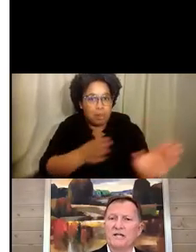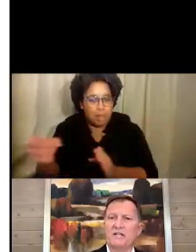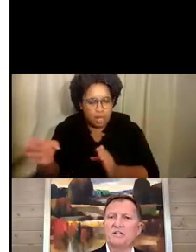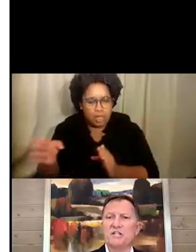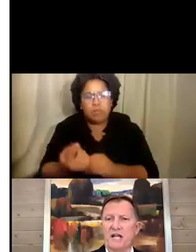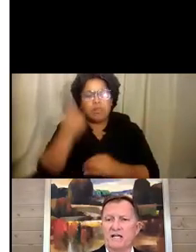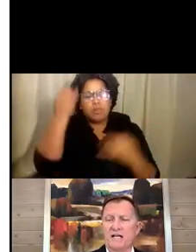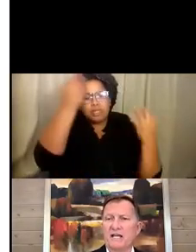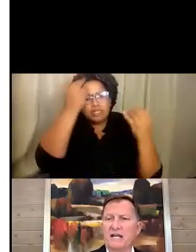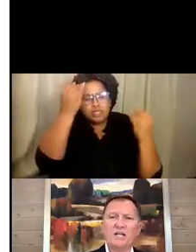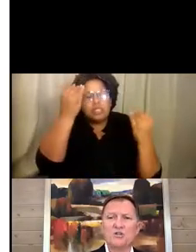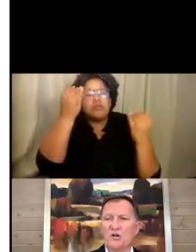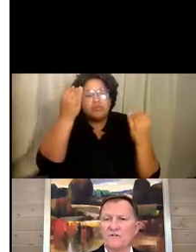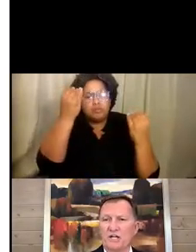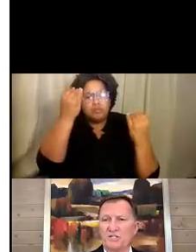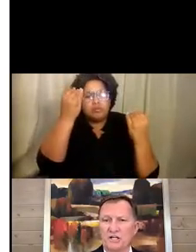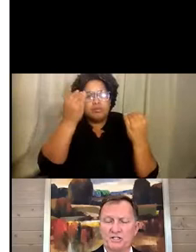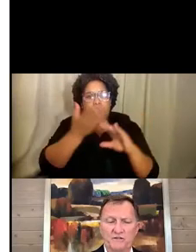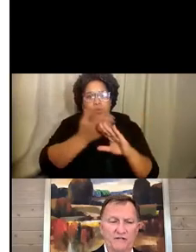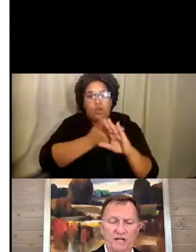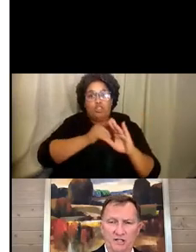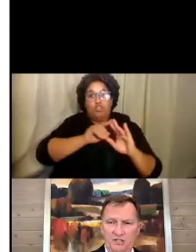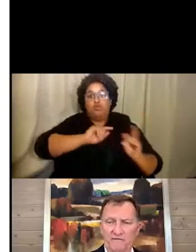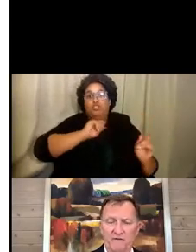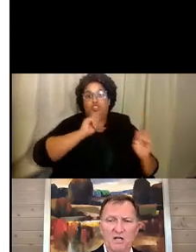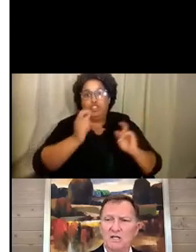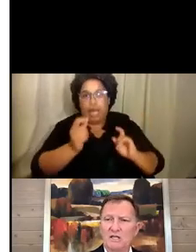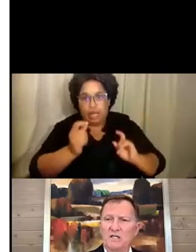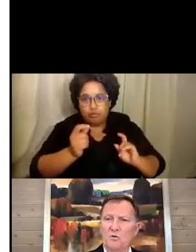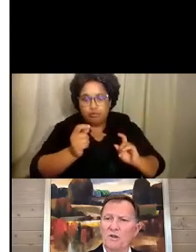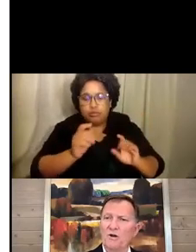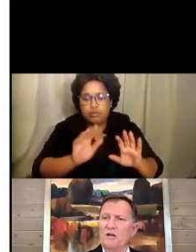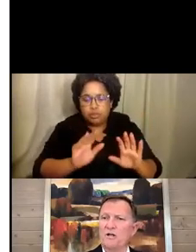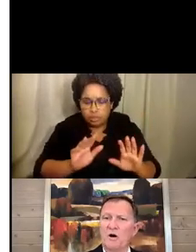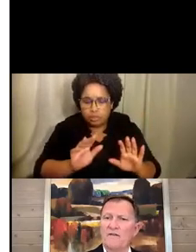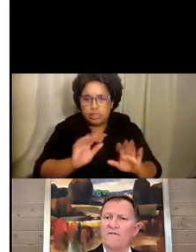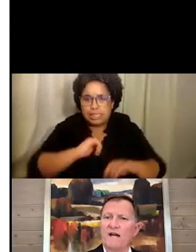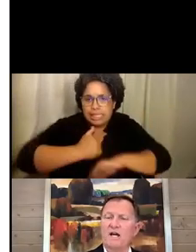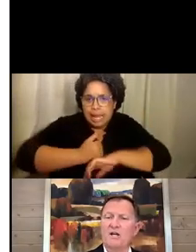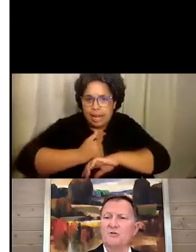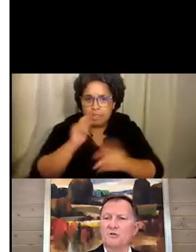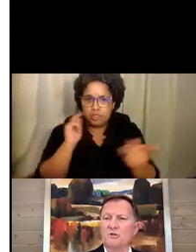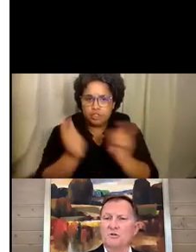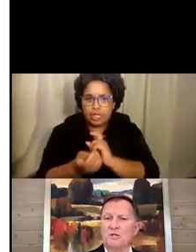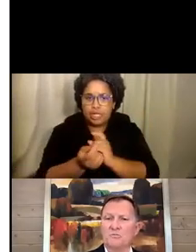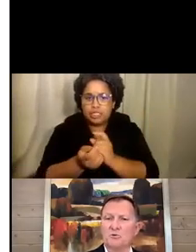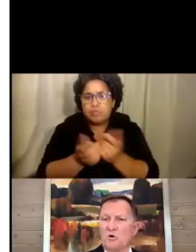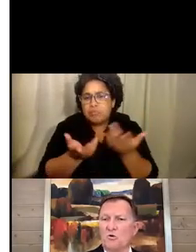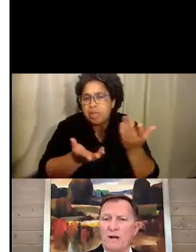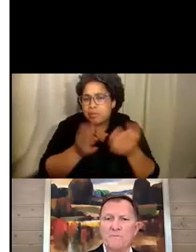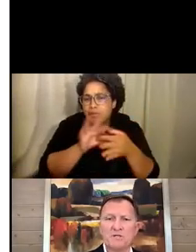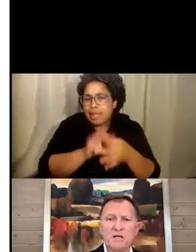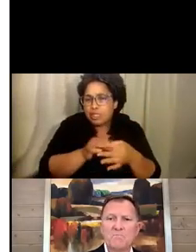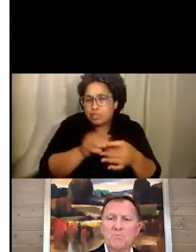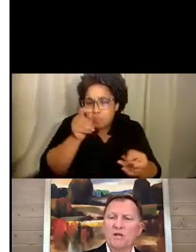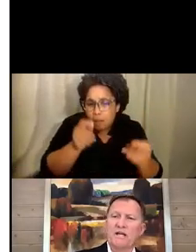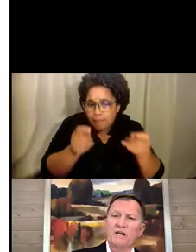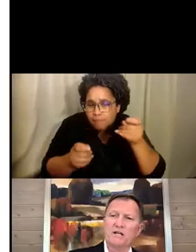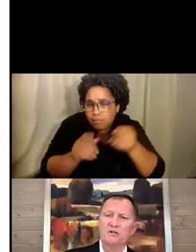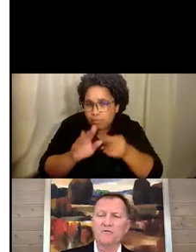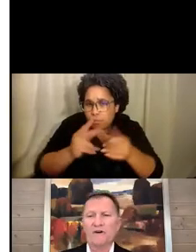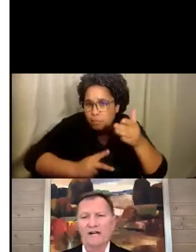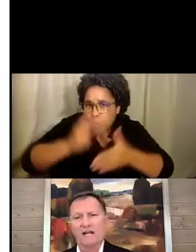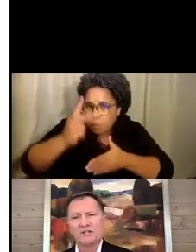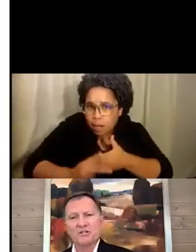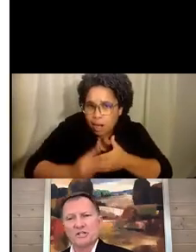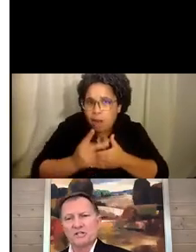to initiate any sort of change initiative, you know, whether or not you're modifying how you do your programs, putting in